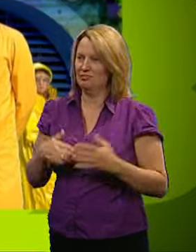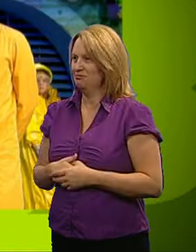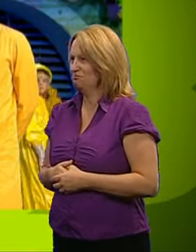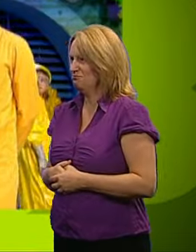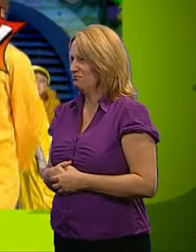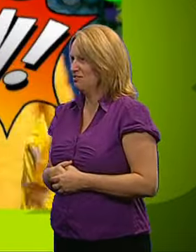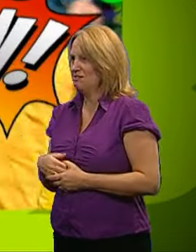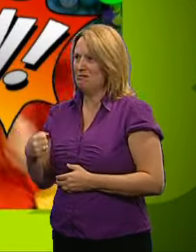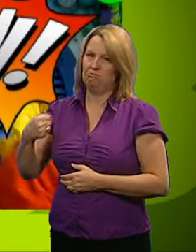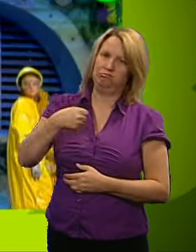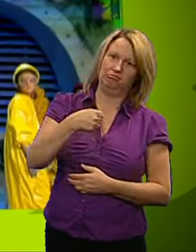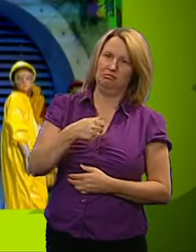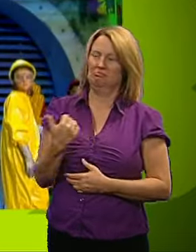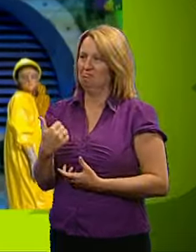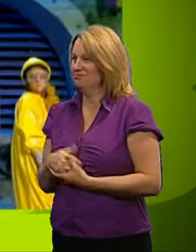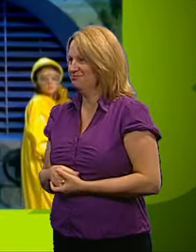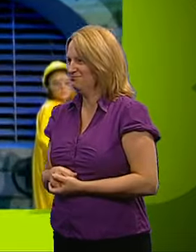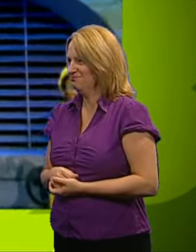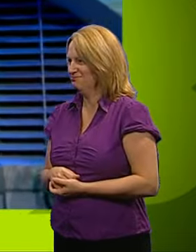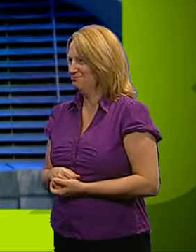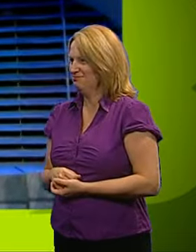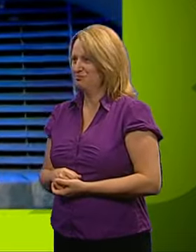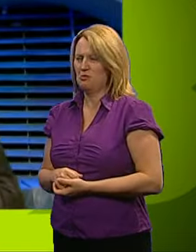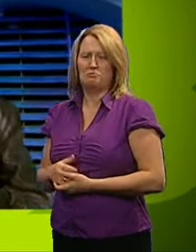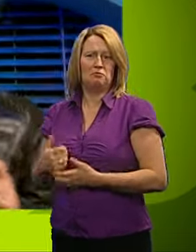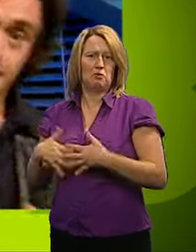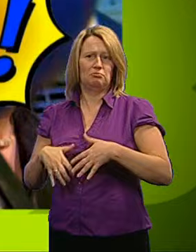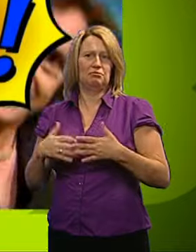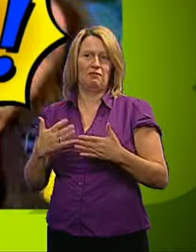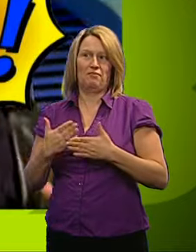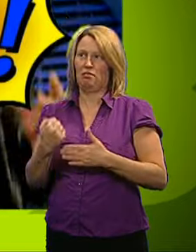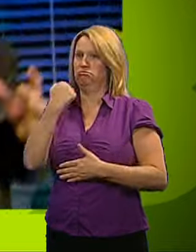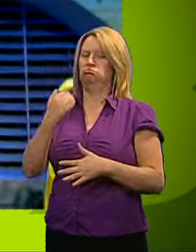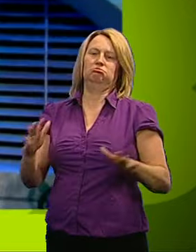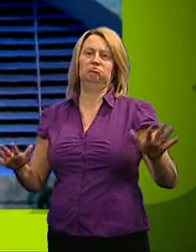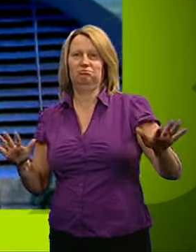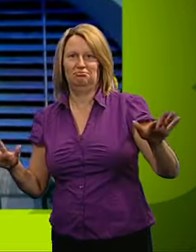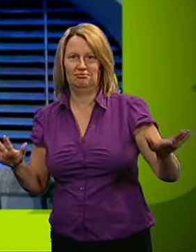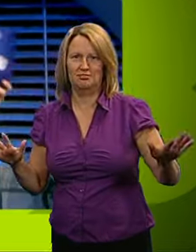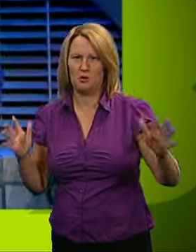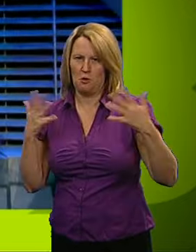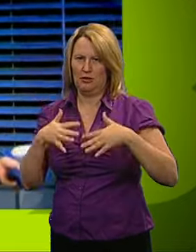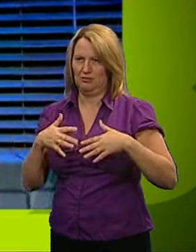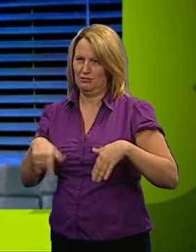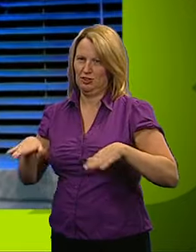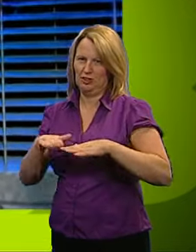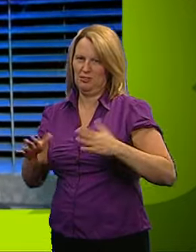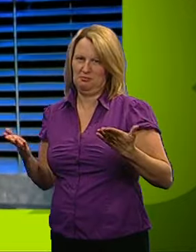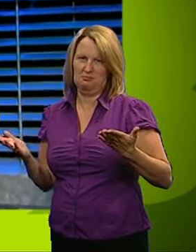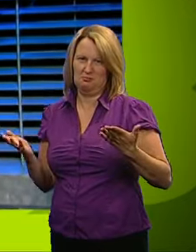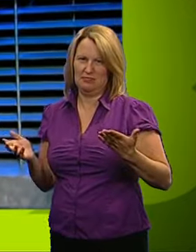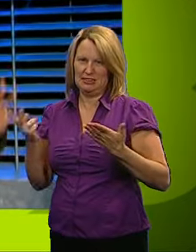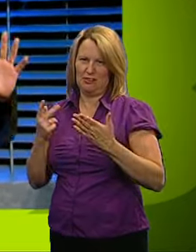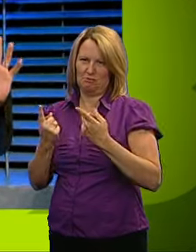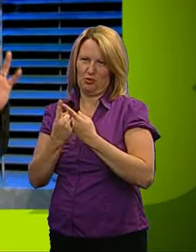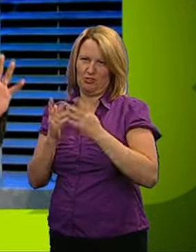There's another one, look. Oh, what a simple but effective tool. Never fails. Right, don't worry, they're lab rats. They're designed for